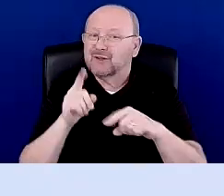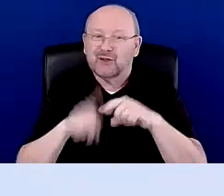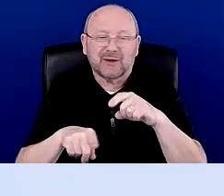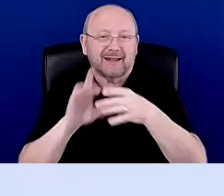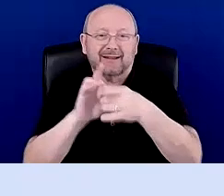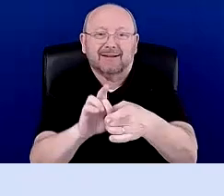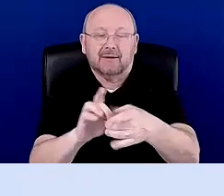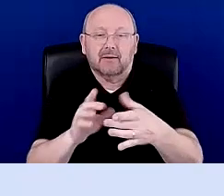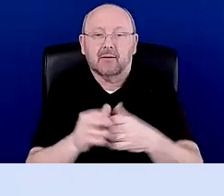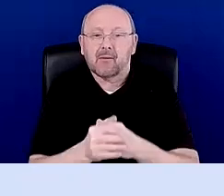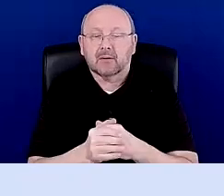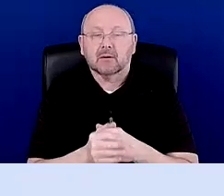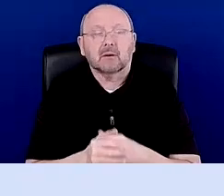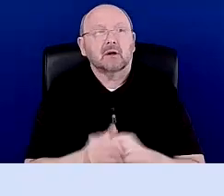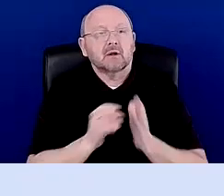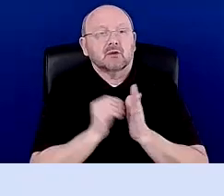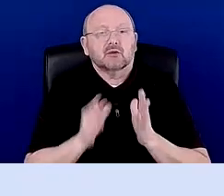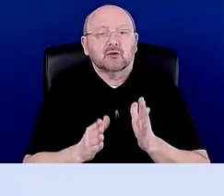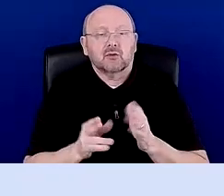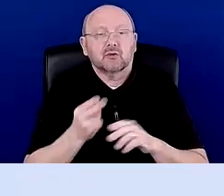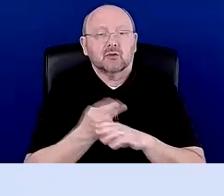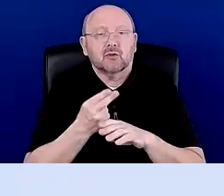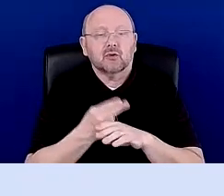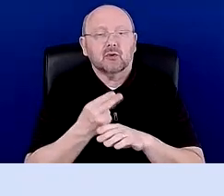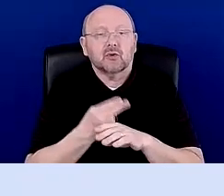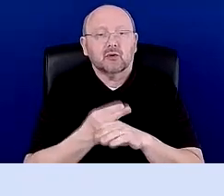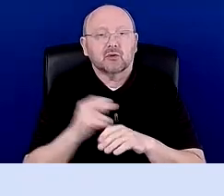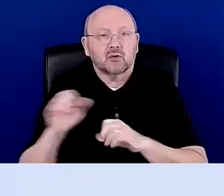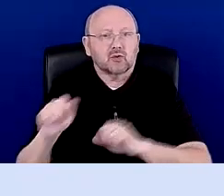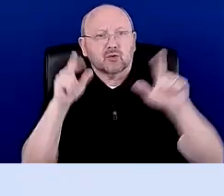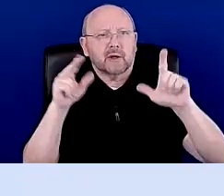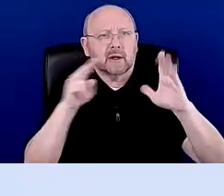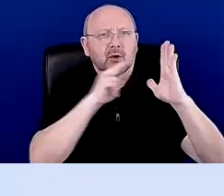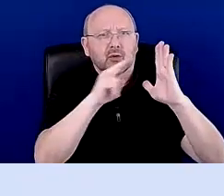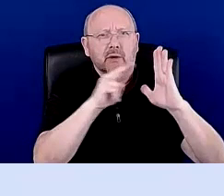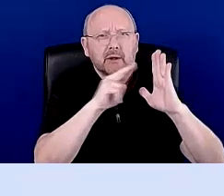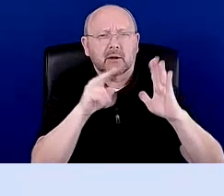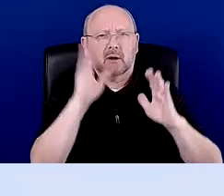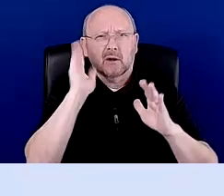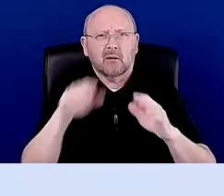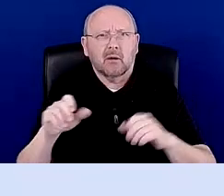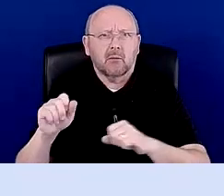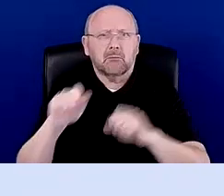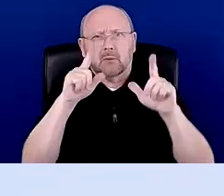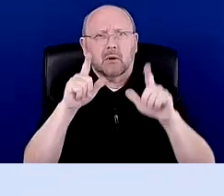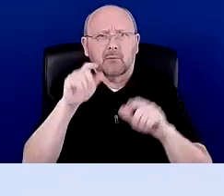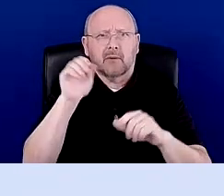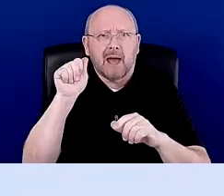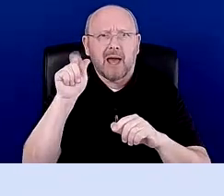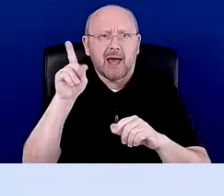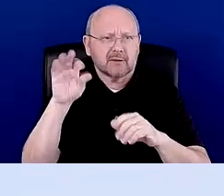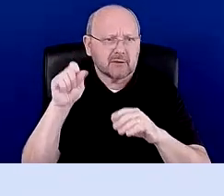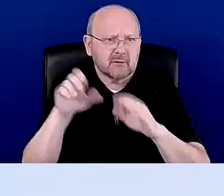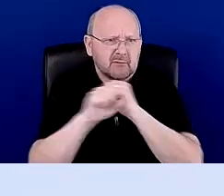is that when a student is using a screen reader, there are ads, pop-up ads, bad, you know, texts, they don't have